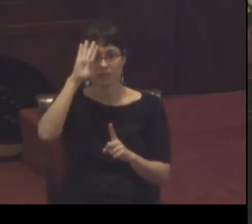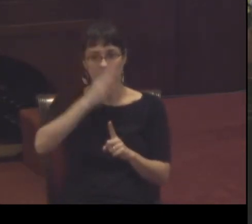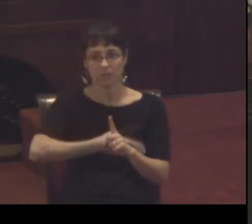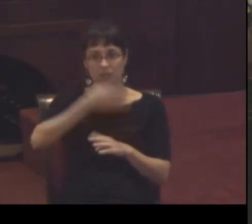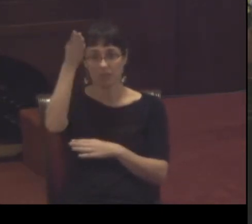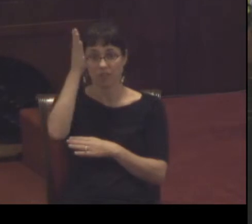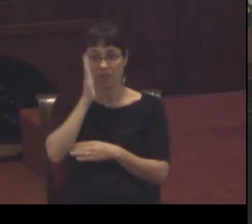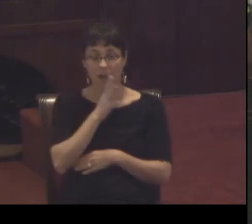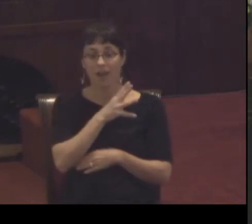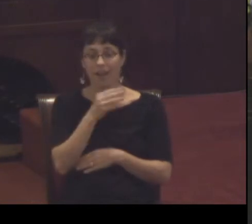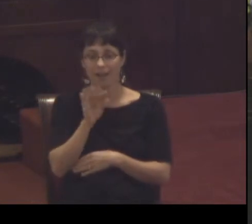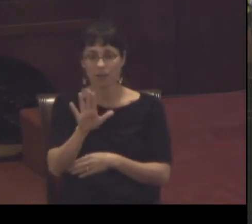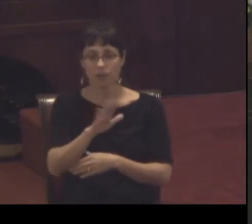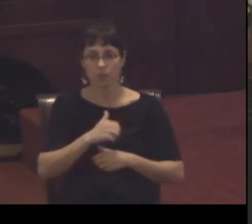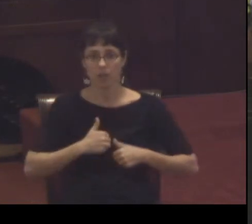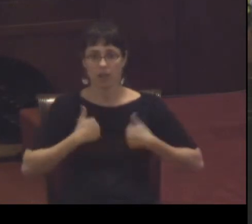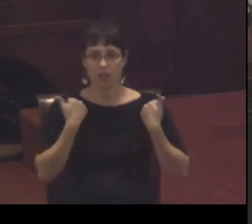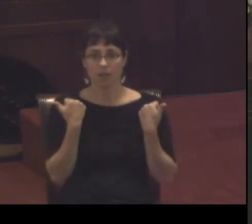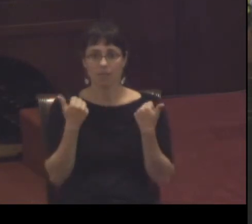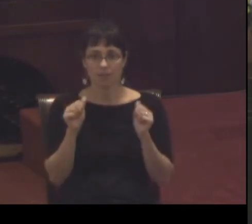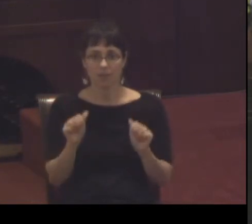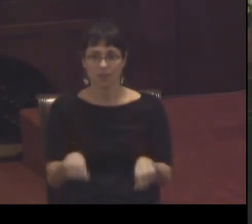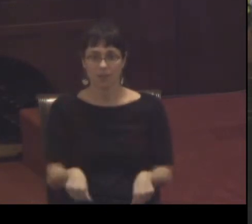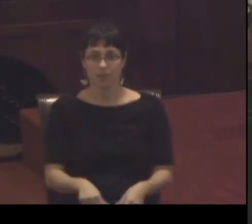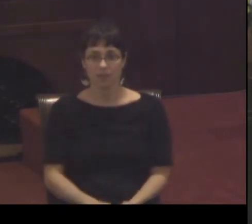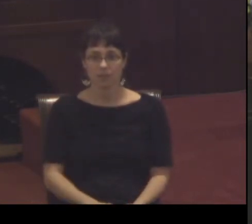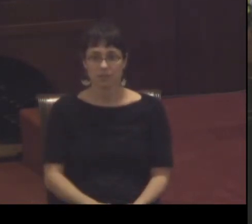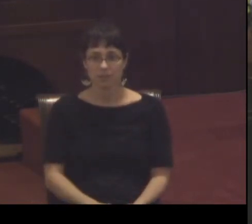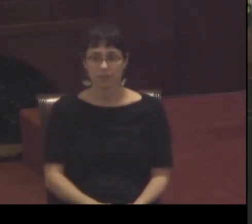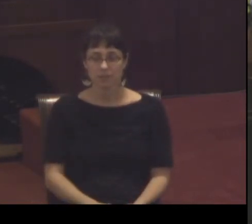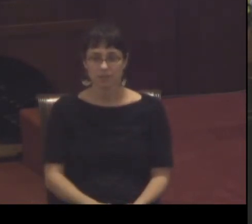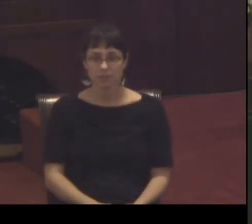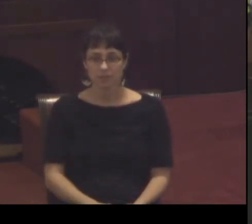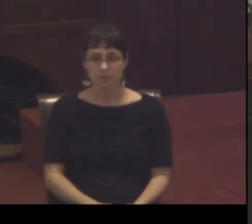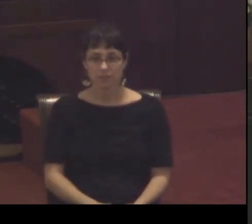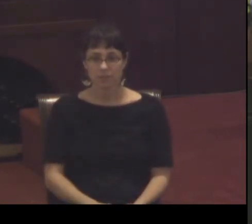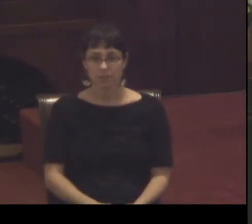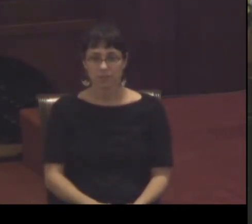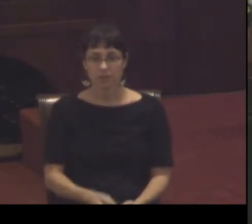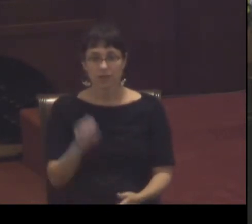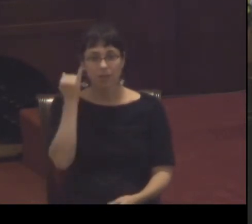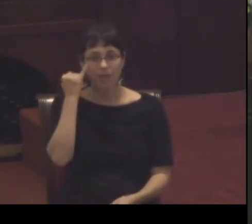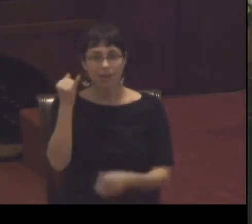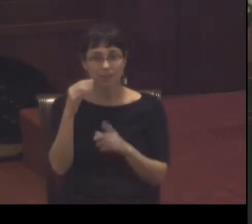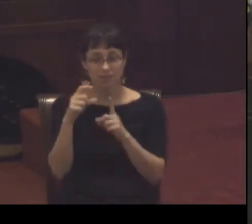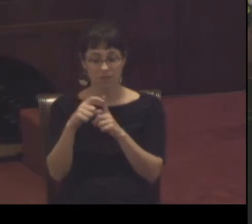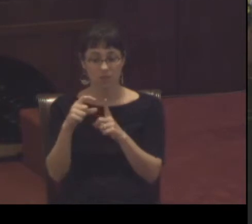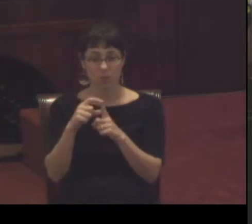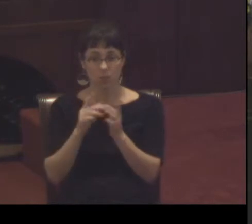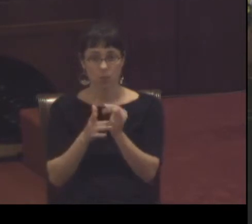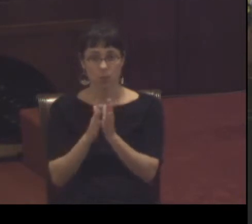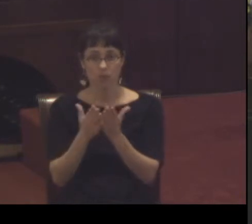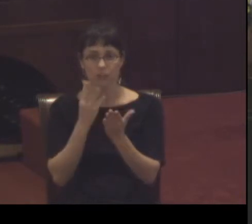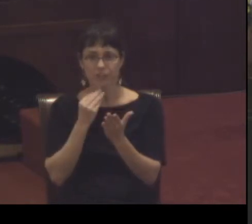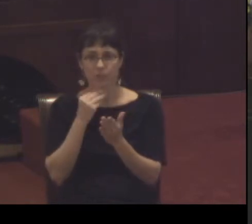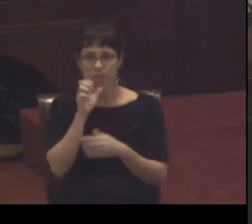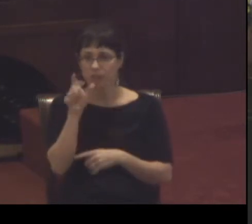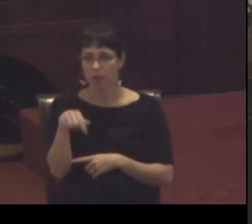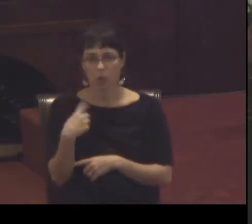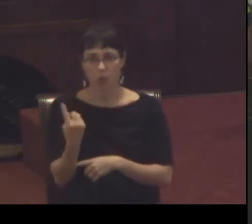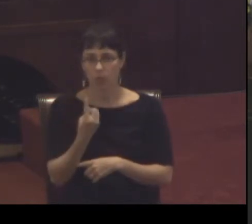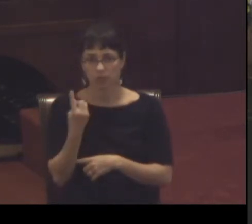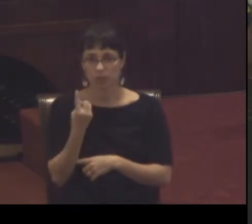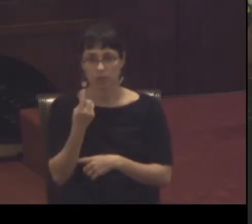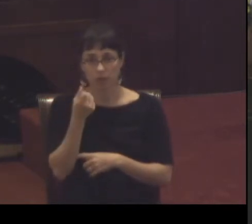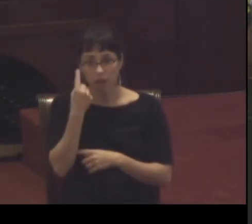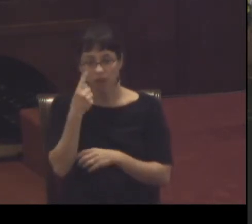he was an evangelist you know the idea of the word is not only Jewish deeply rooted in the Old